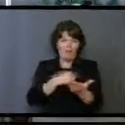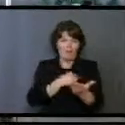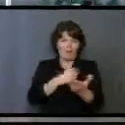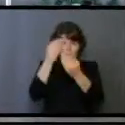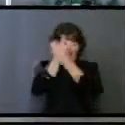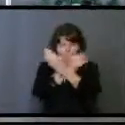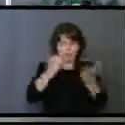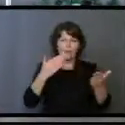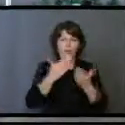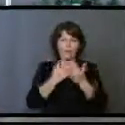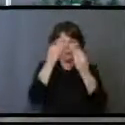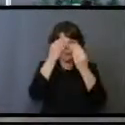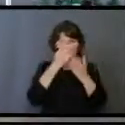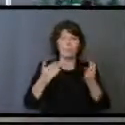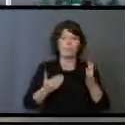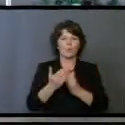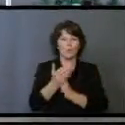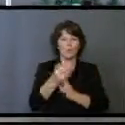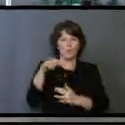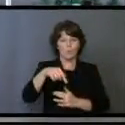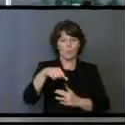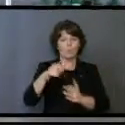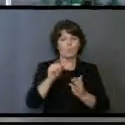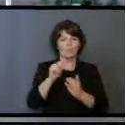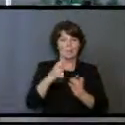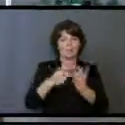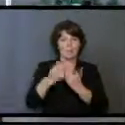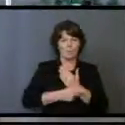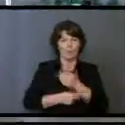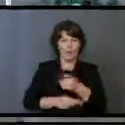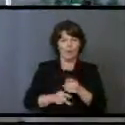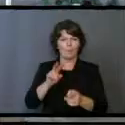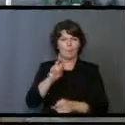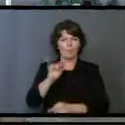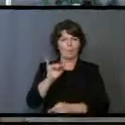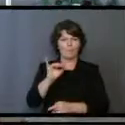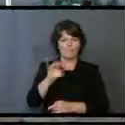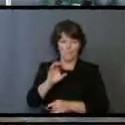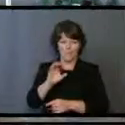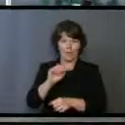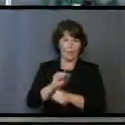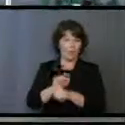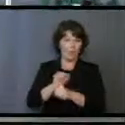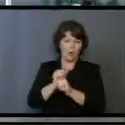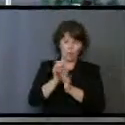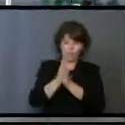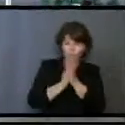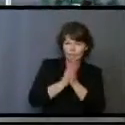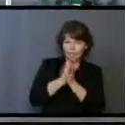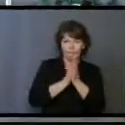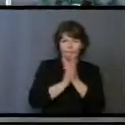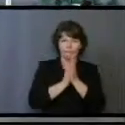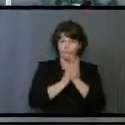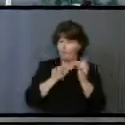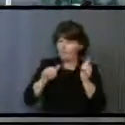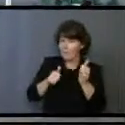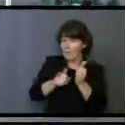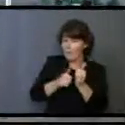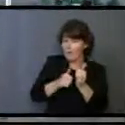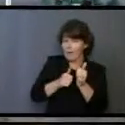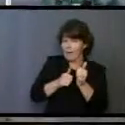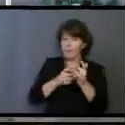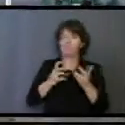the Gospel good news of Jesus Christ. Vic worked diligently for Main Street living behind the scenes with